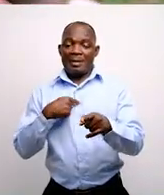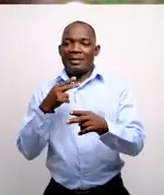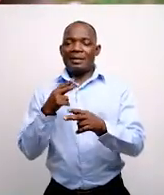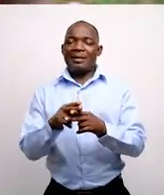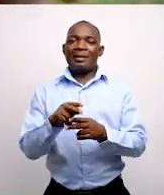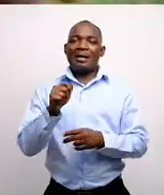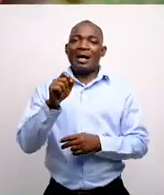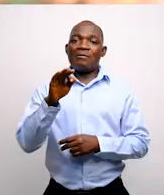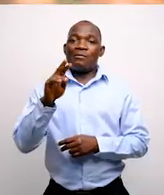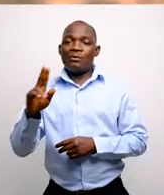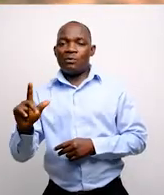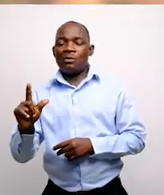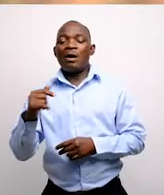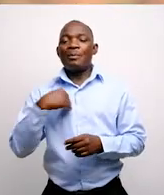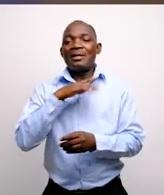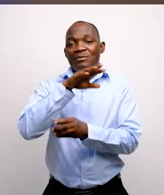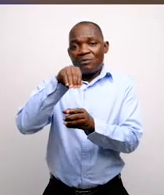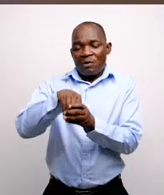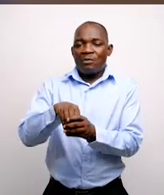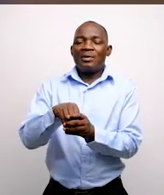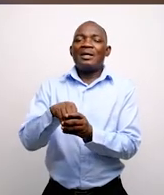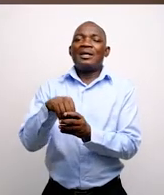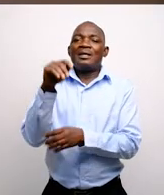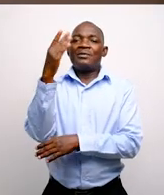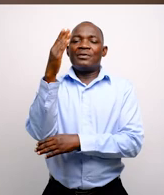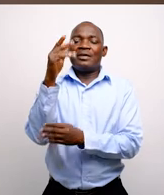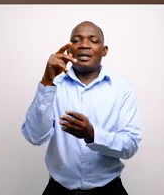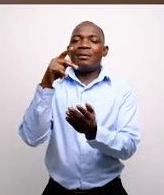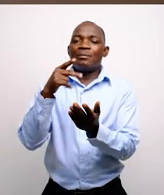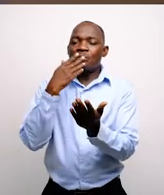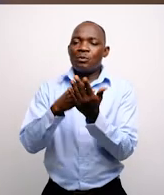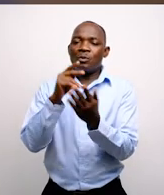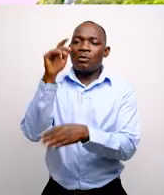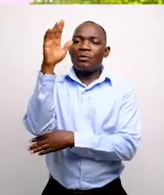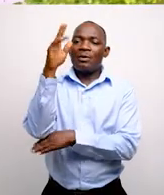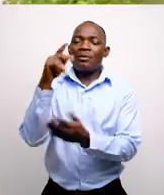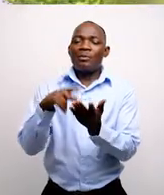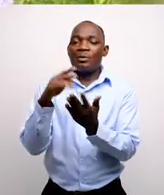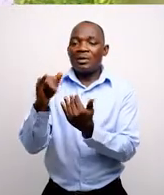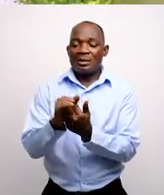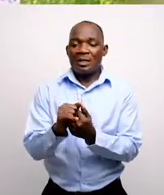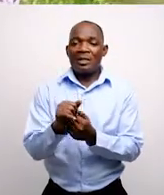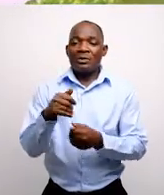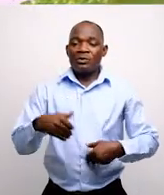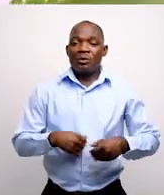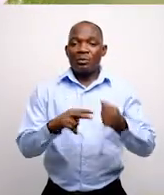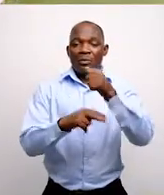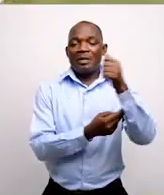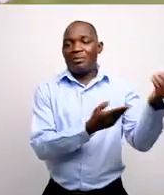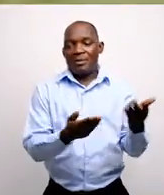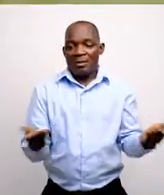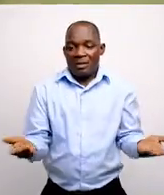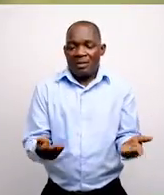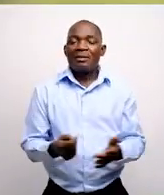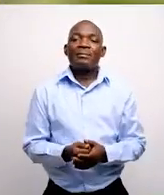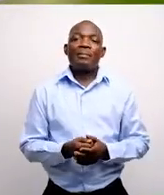I am Afulisinda. I am a beneficiary of the Diapa project brought by